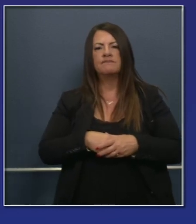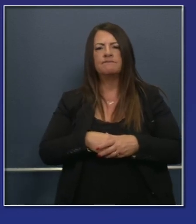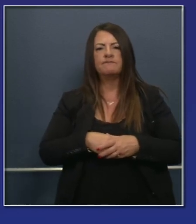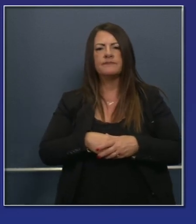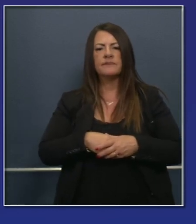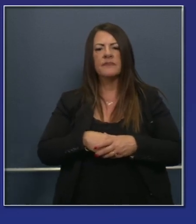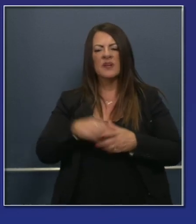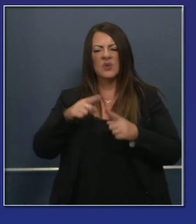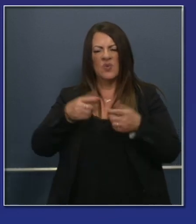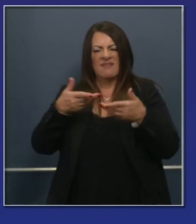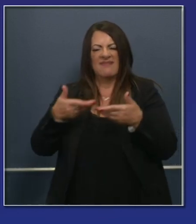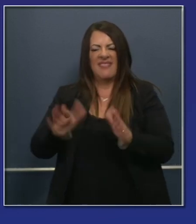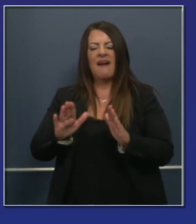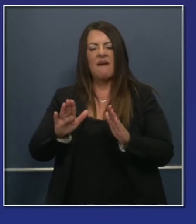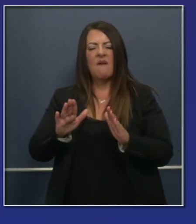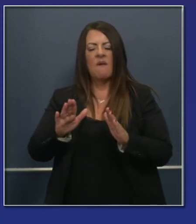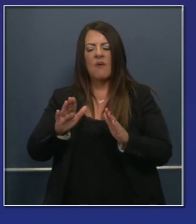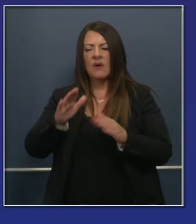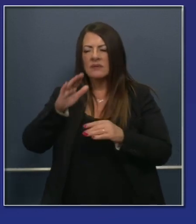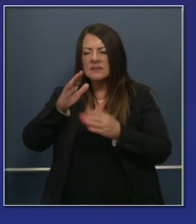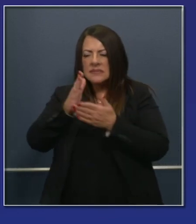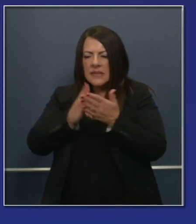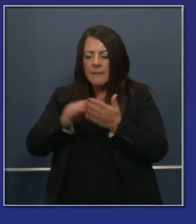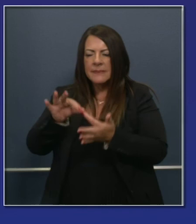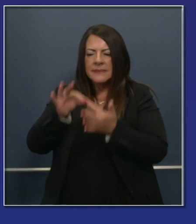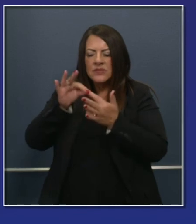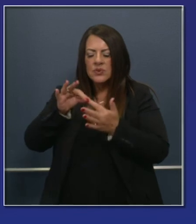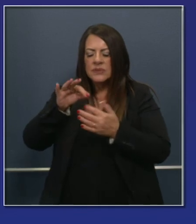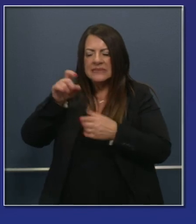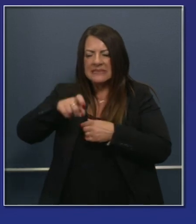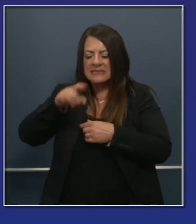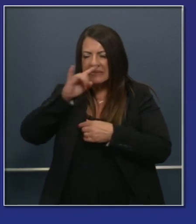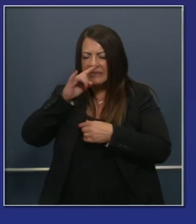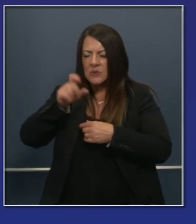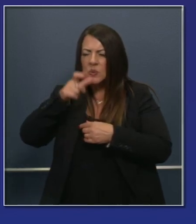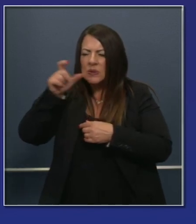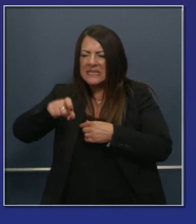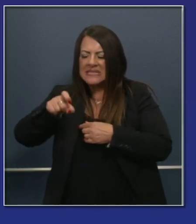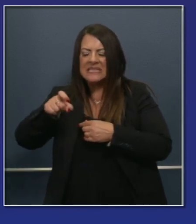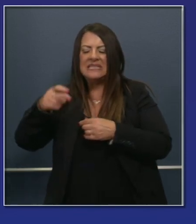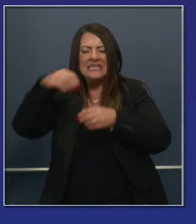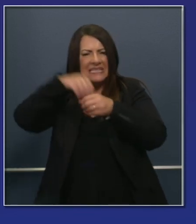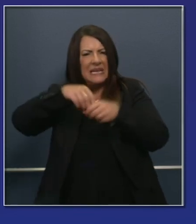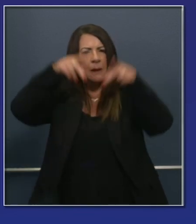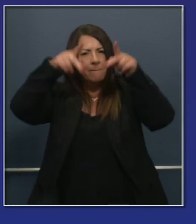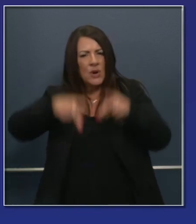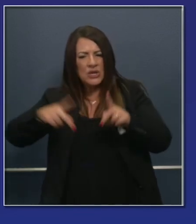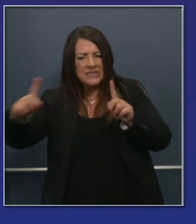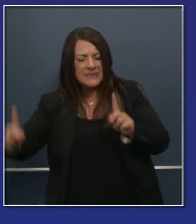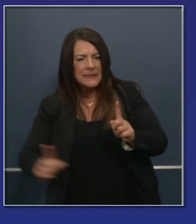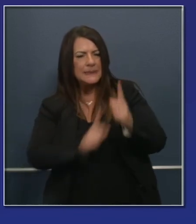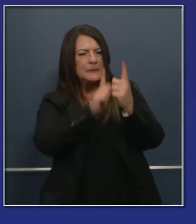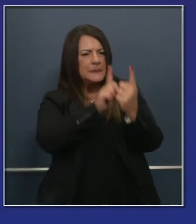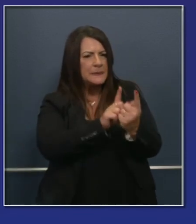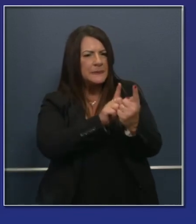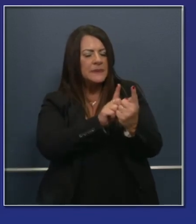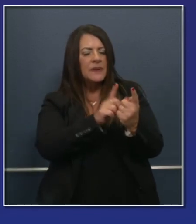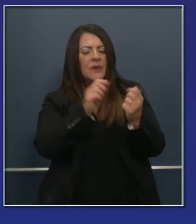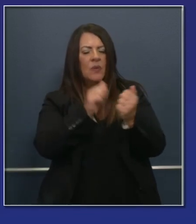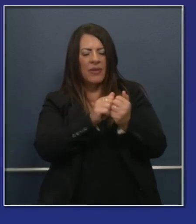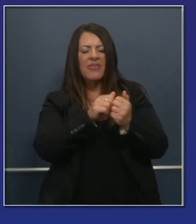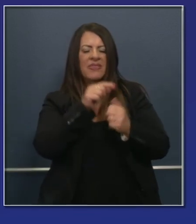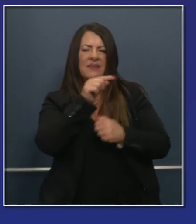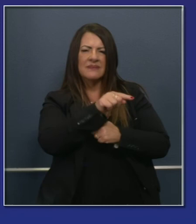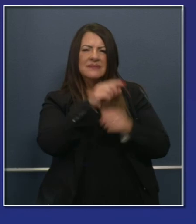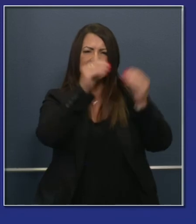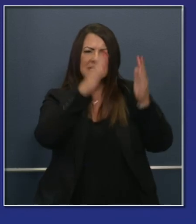to be able to bring back in-person those students whose needs are difficult to meet